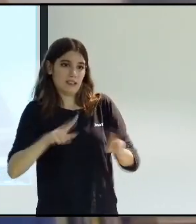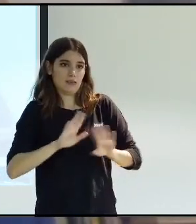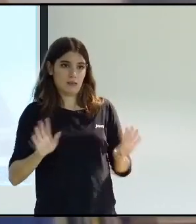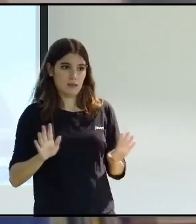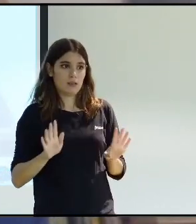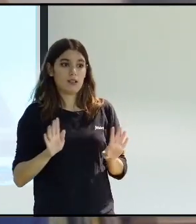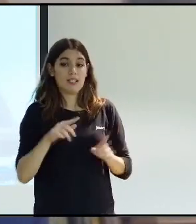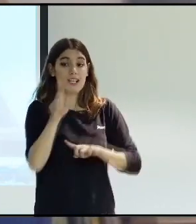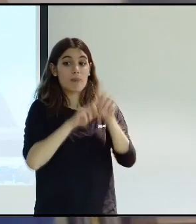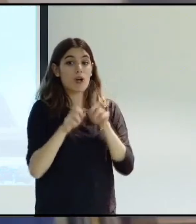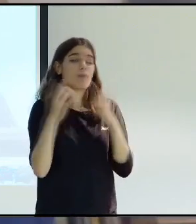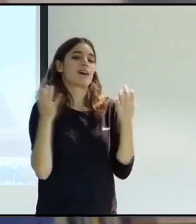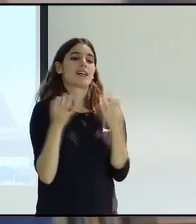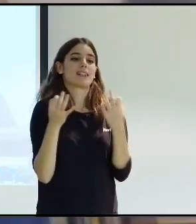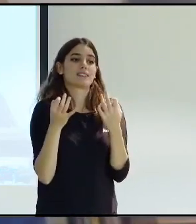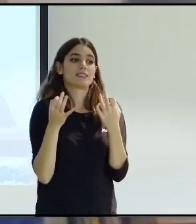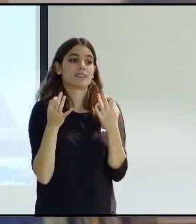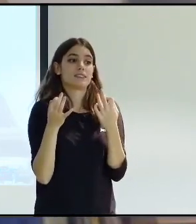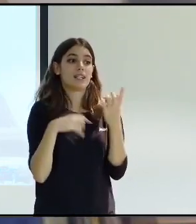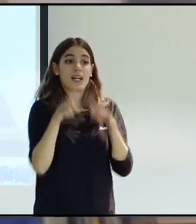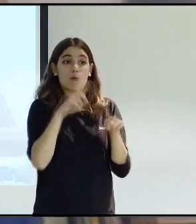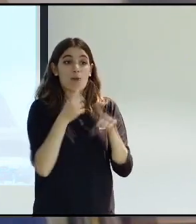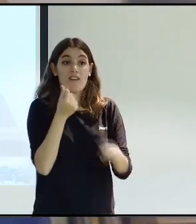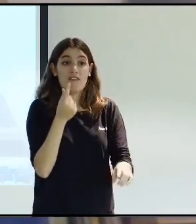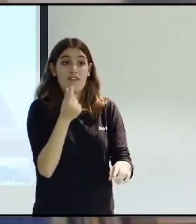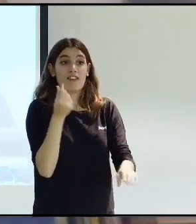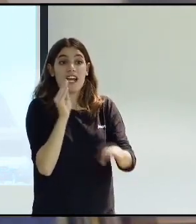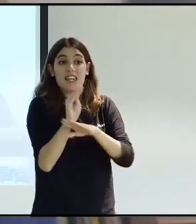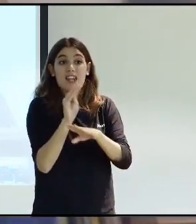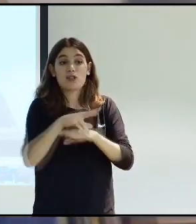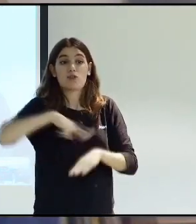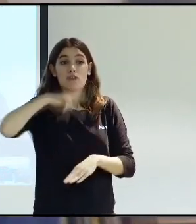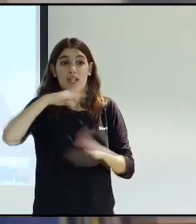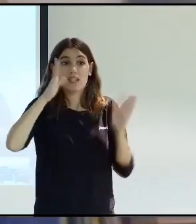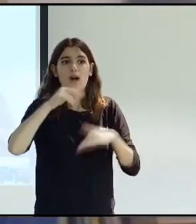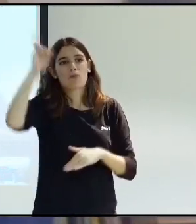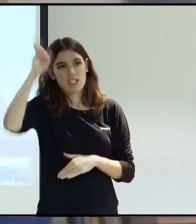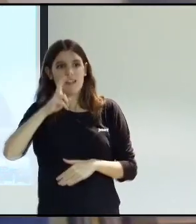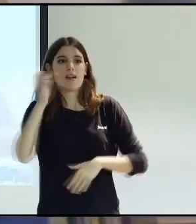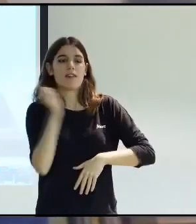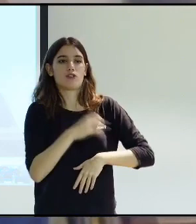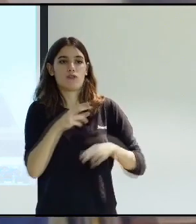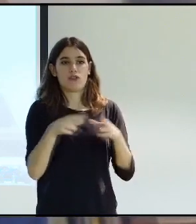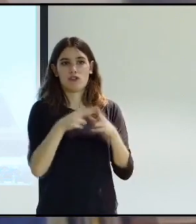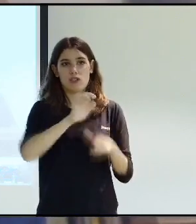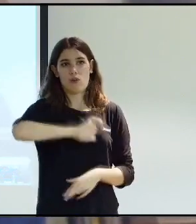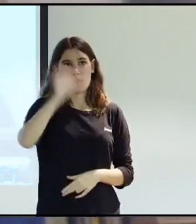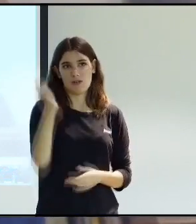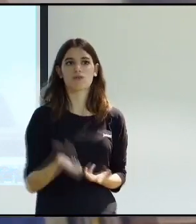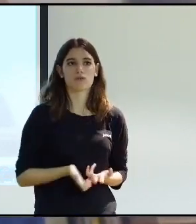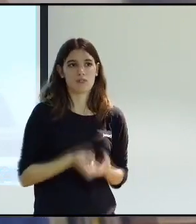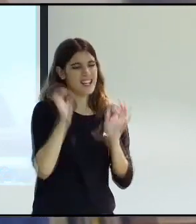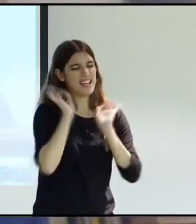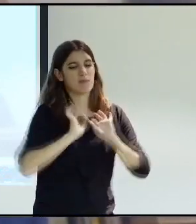together. So if the problem, which tends to be that there is no funding, then there should be